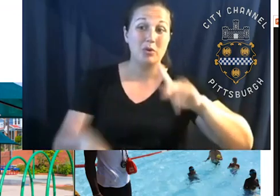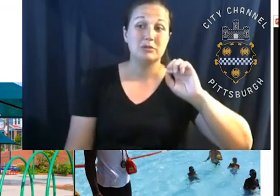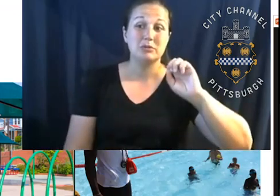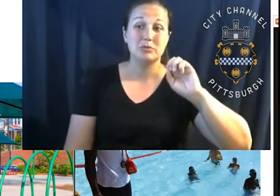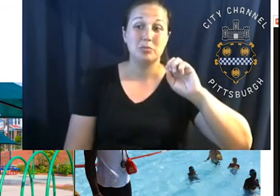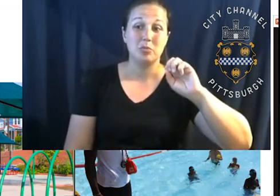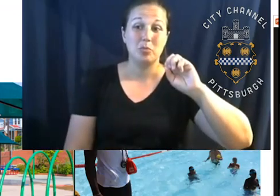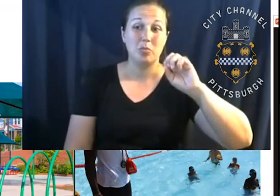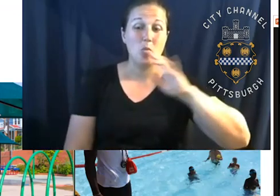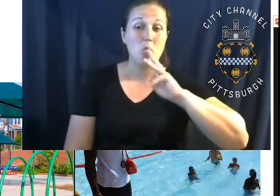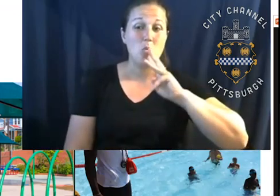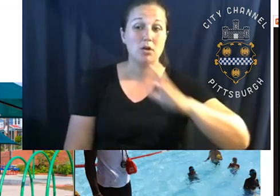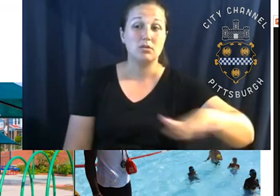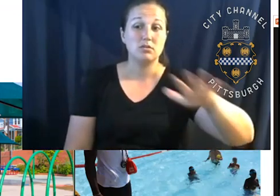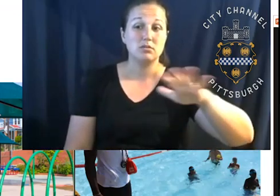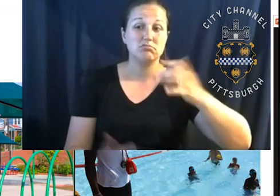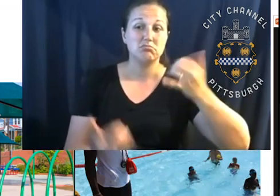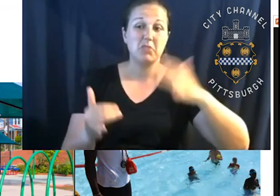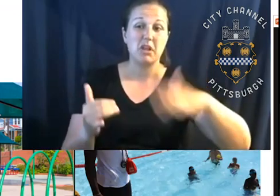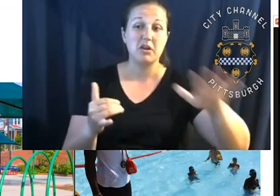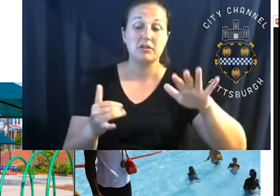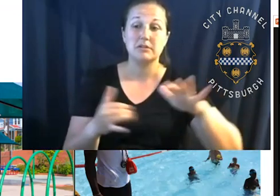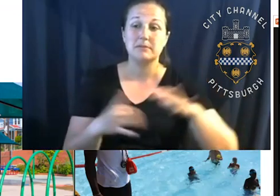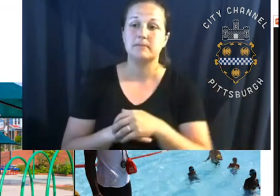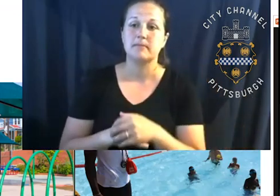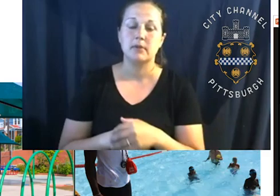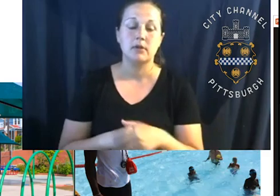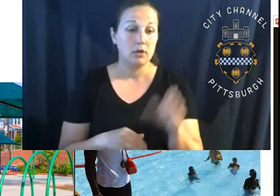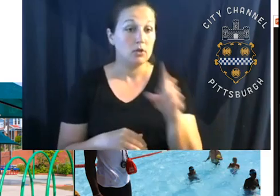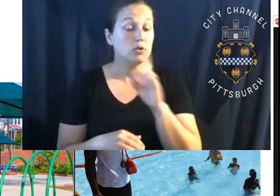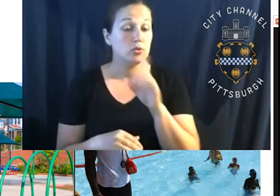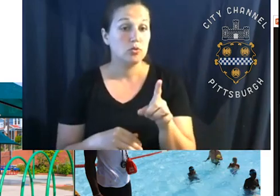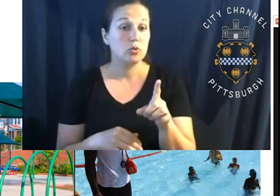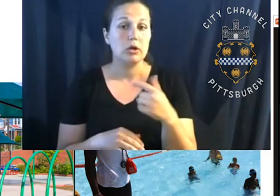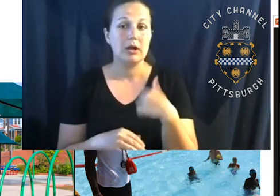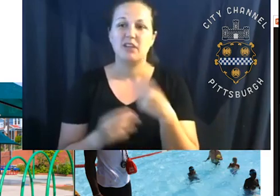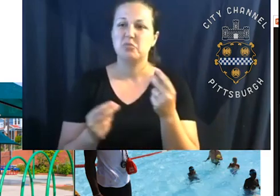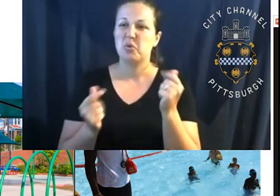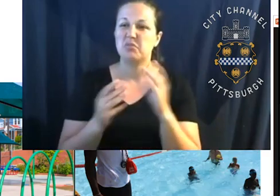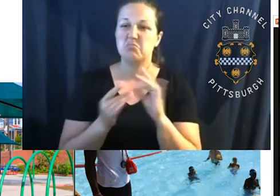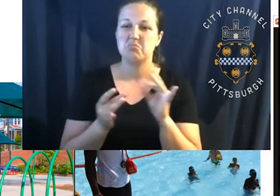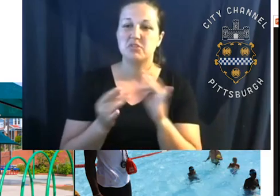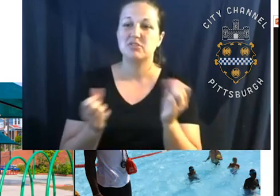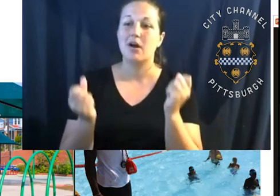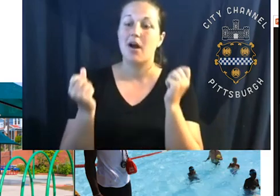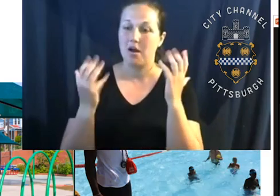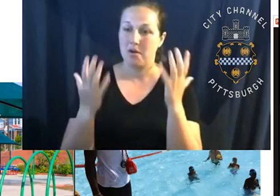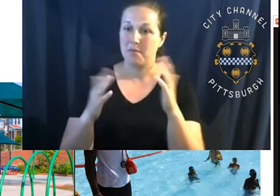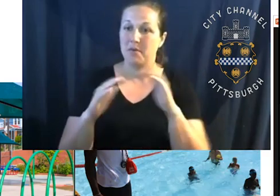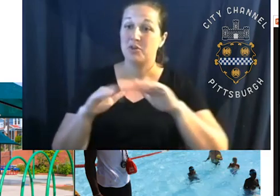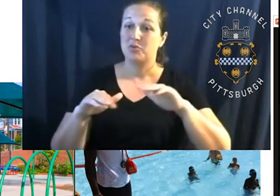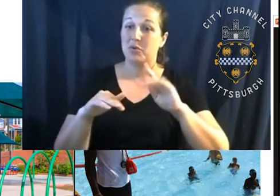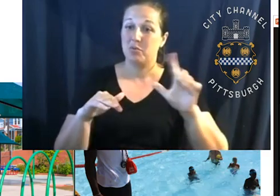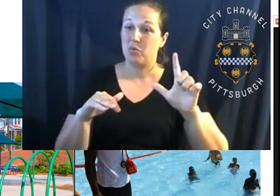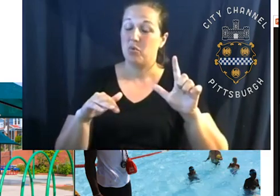Uh, certainly, Chris. Yeah, I think I kind of made quick mention of the number of aquatics assets